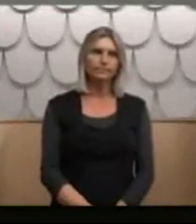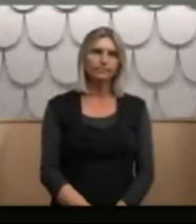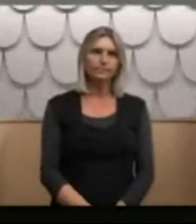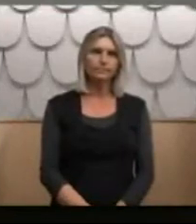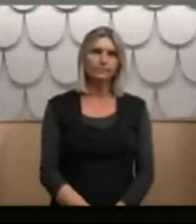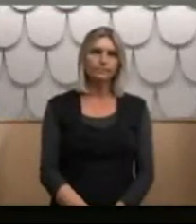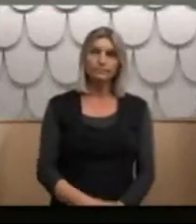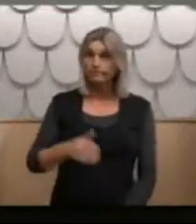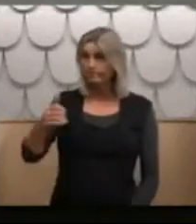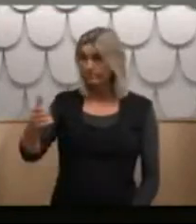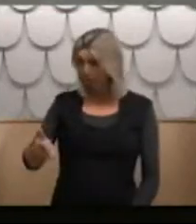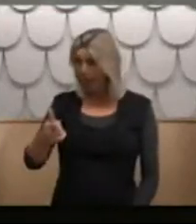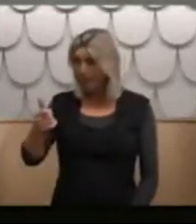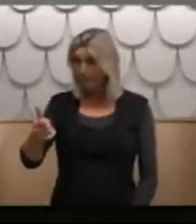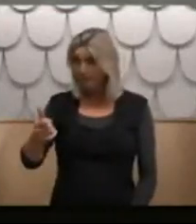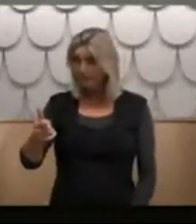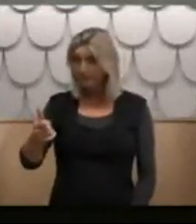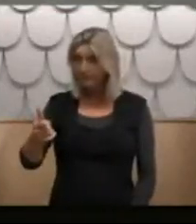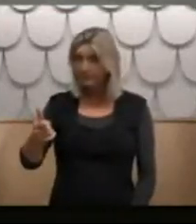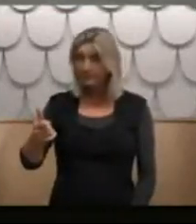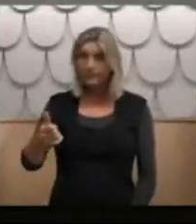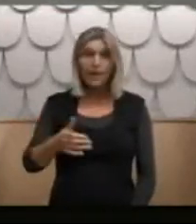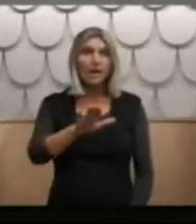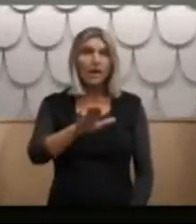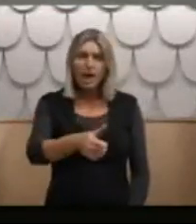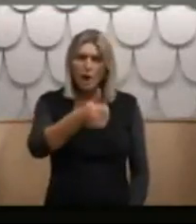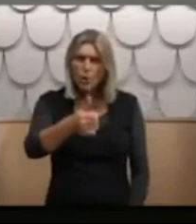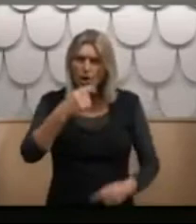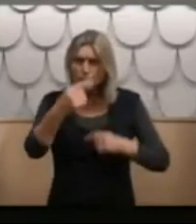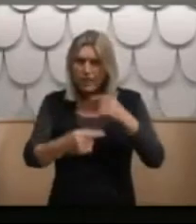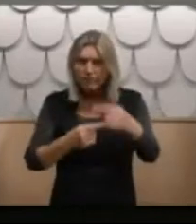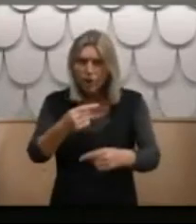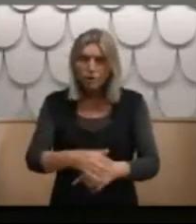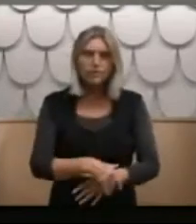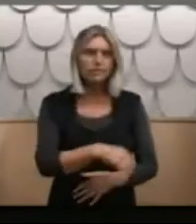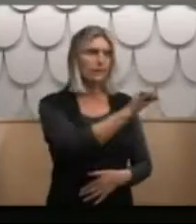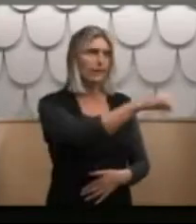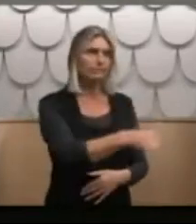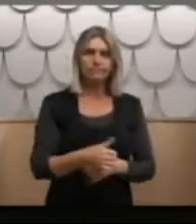Okay, now. Are you all right to carry on, Nick? Yes, yes, I'll carry on. All right.